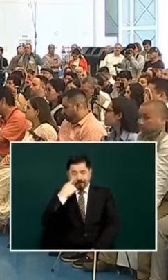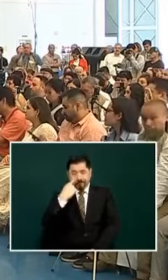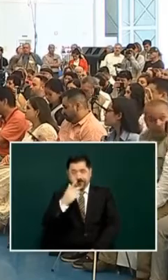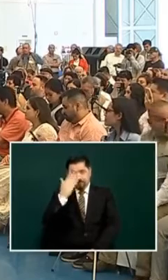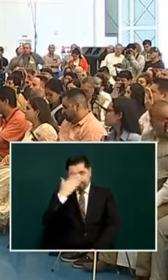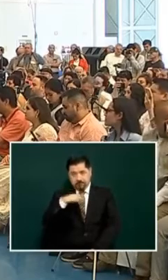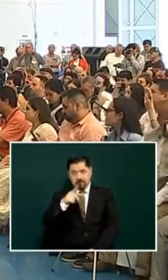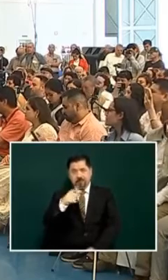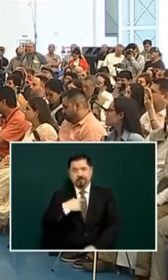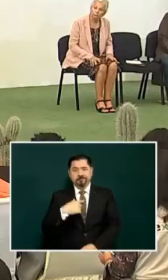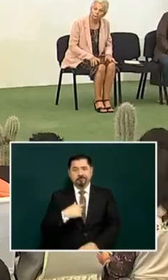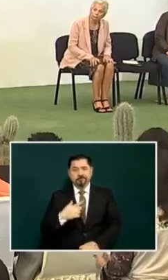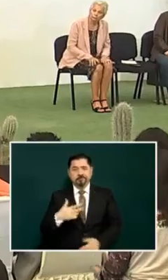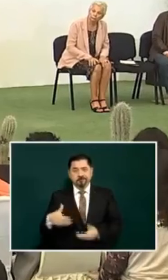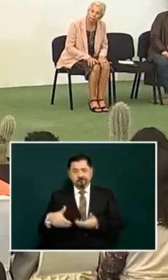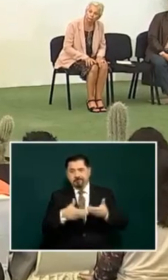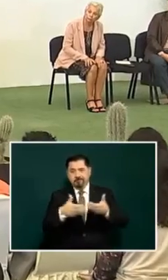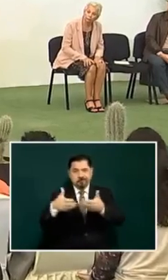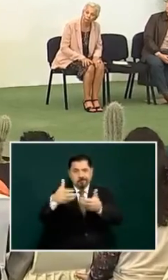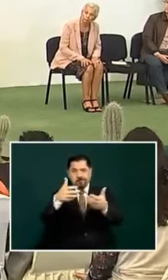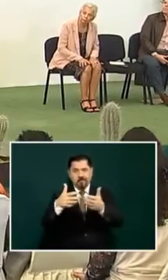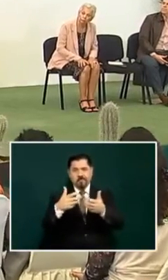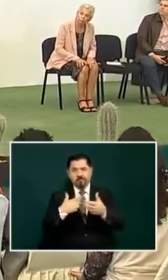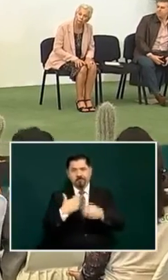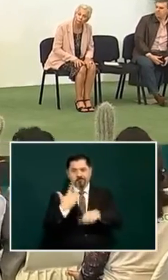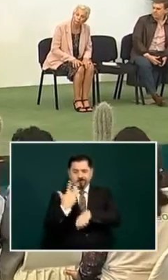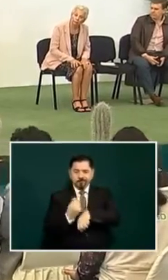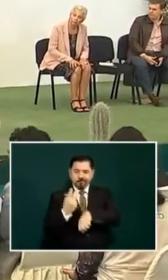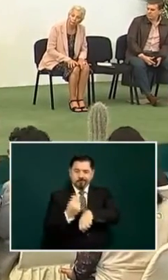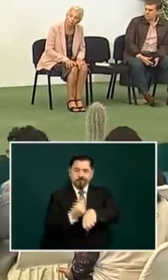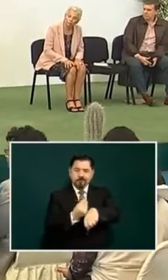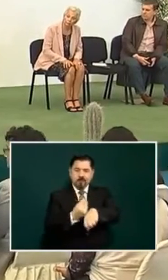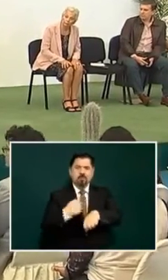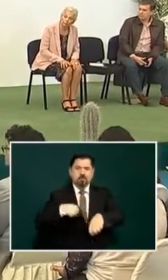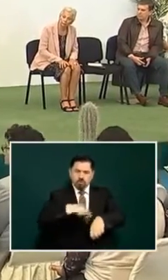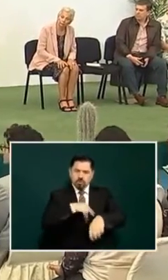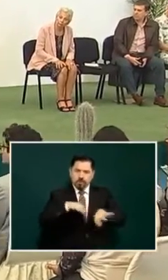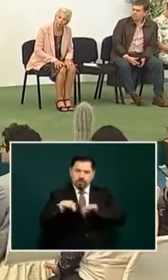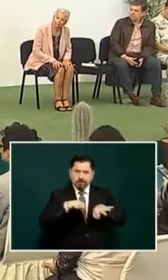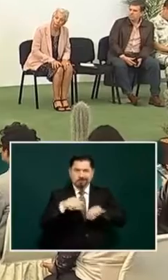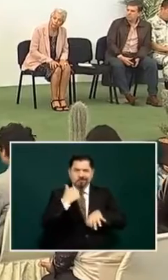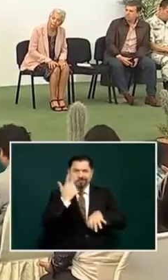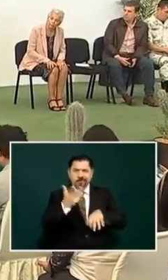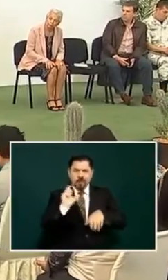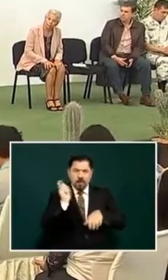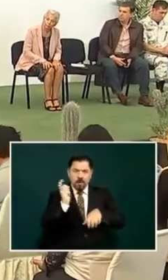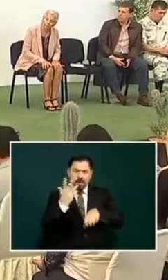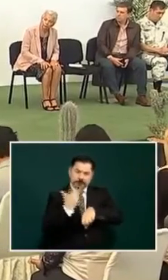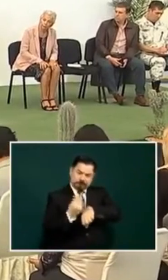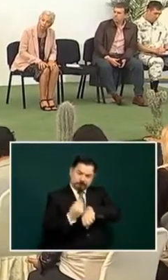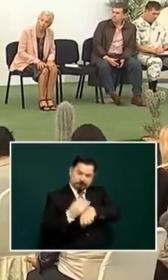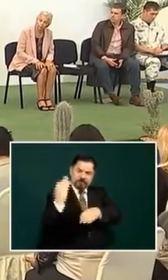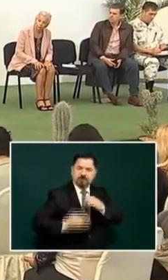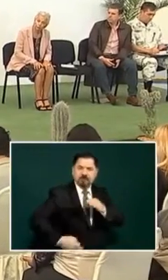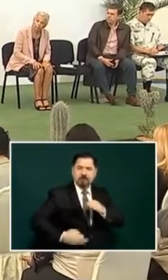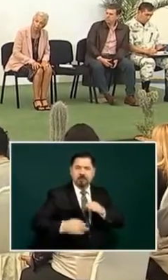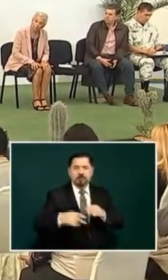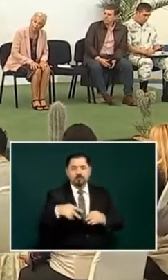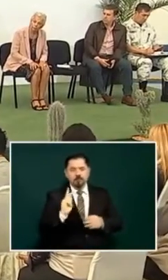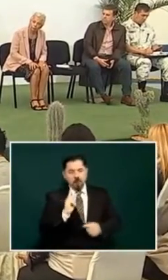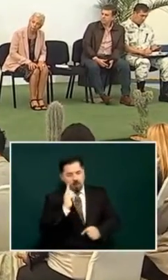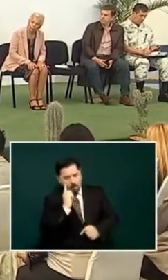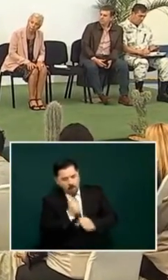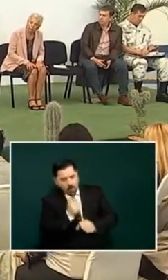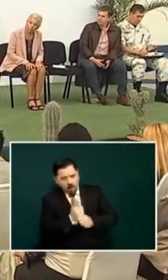works we are working to finish the works and all the